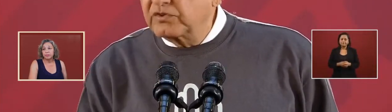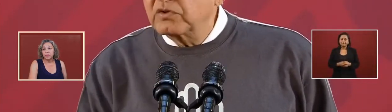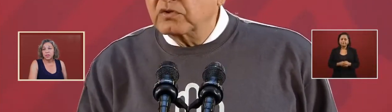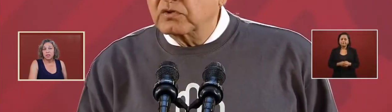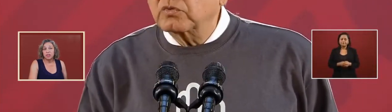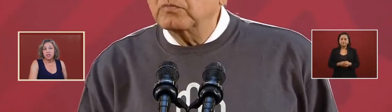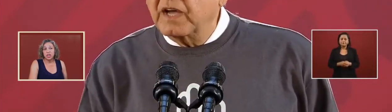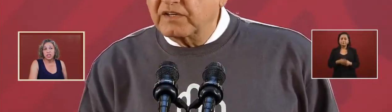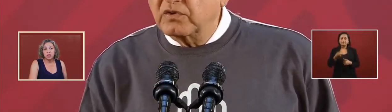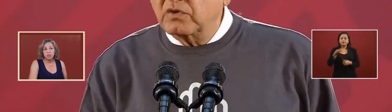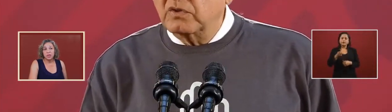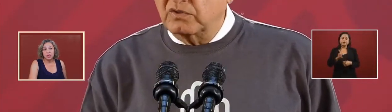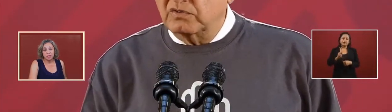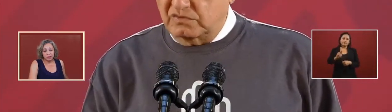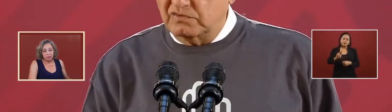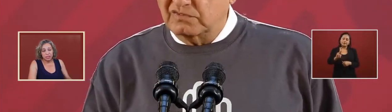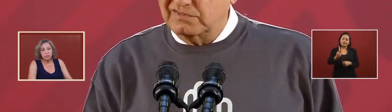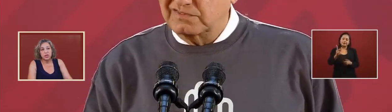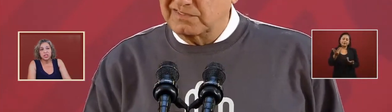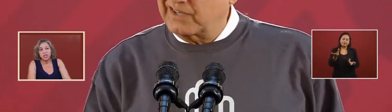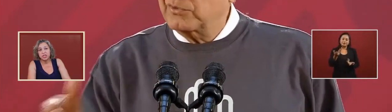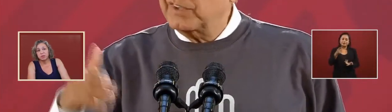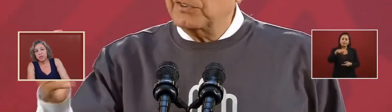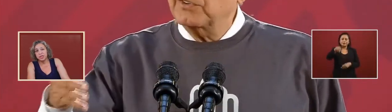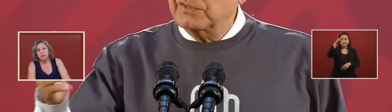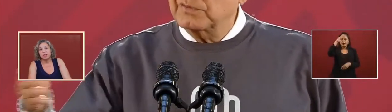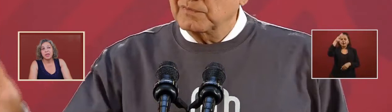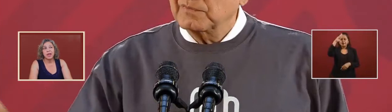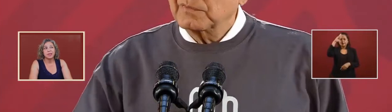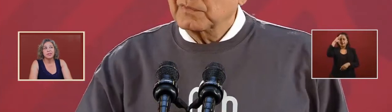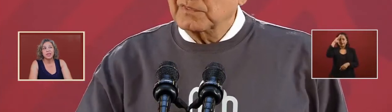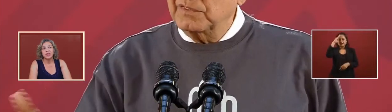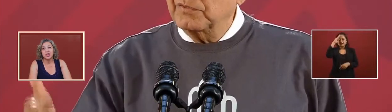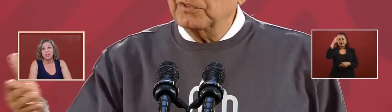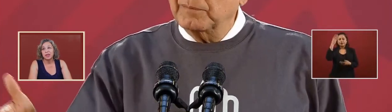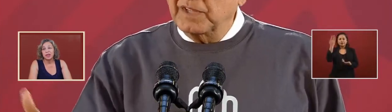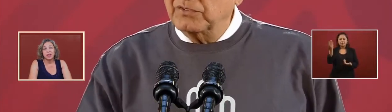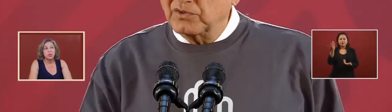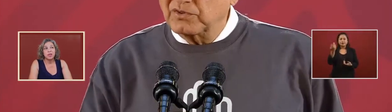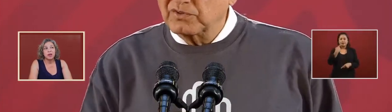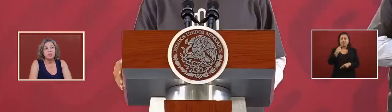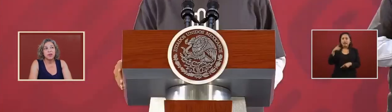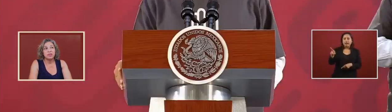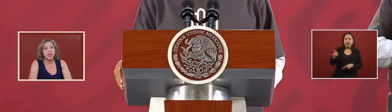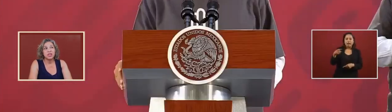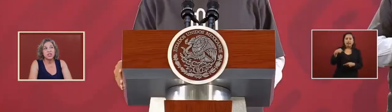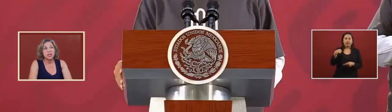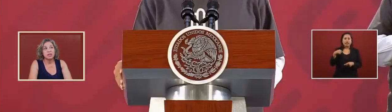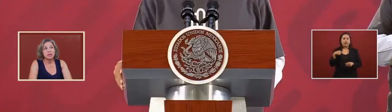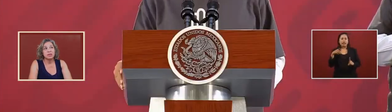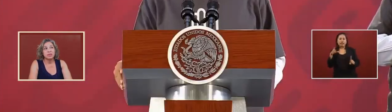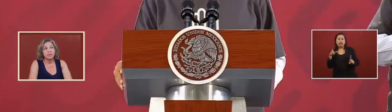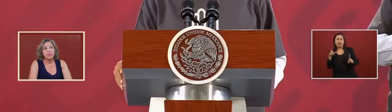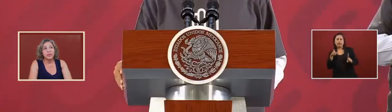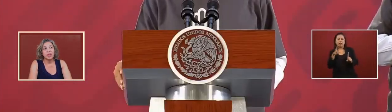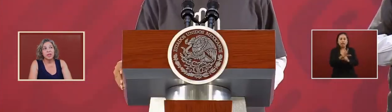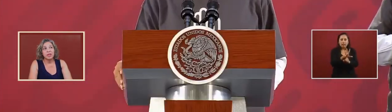the judgment a summary judgment the accusation without foundation